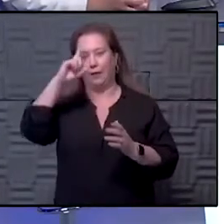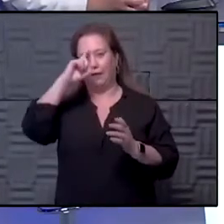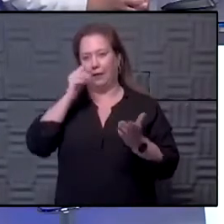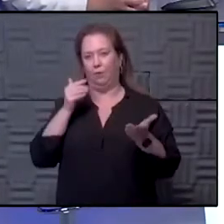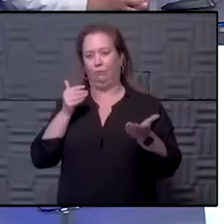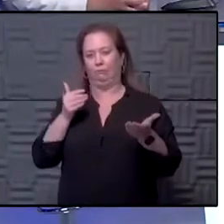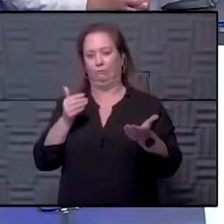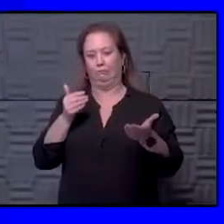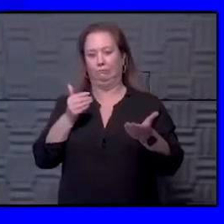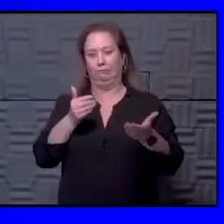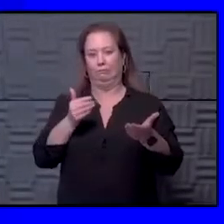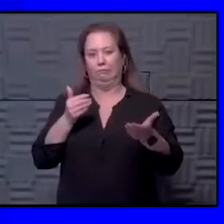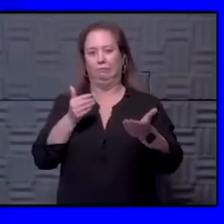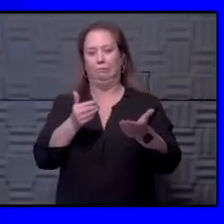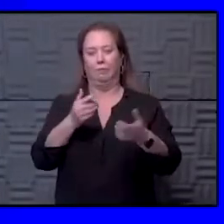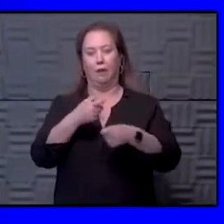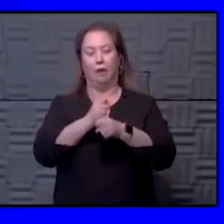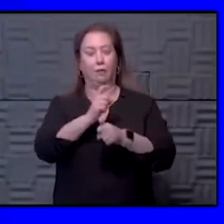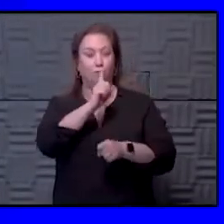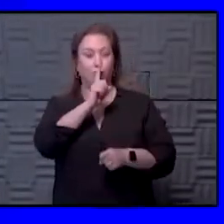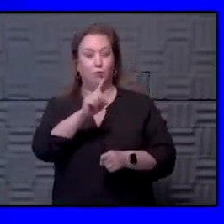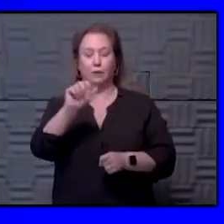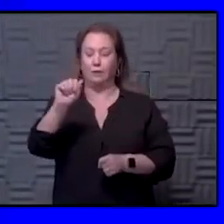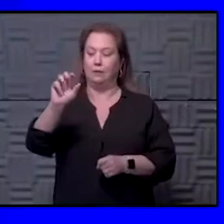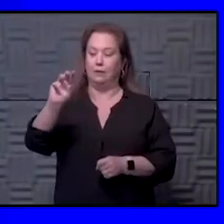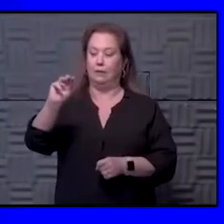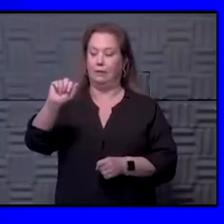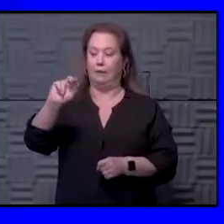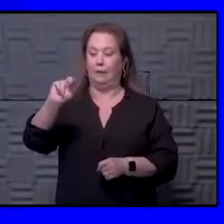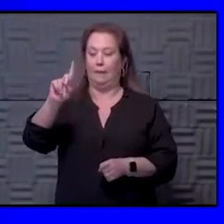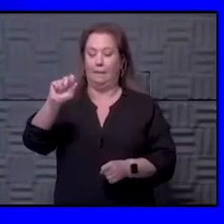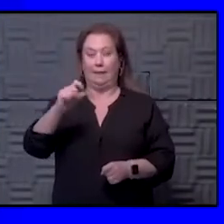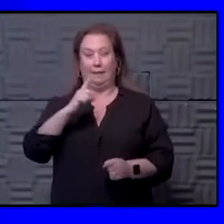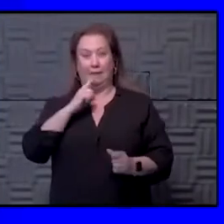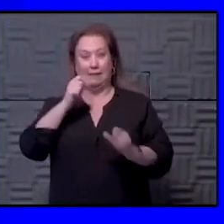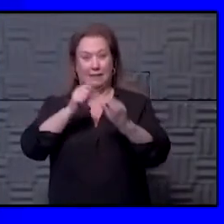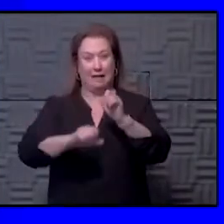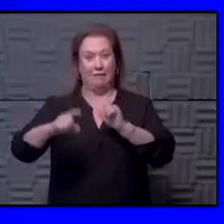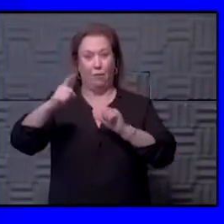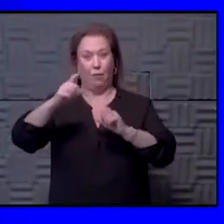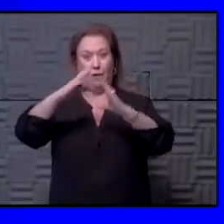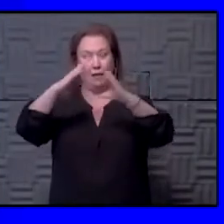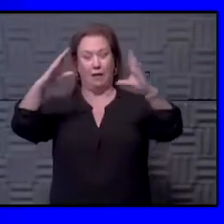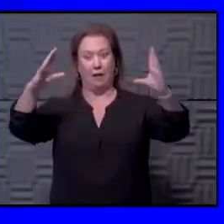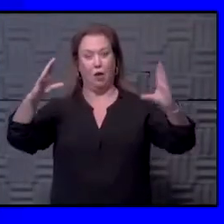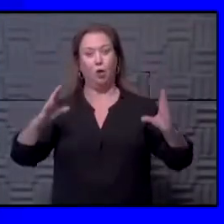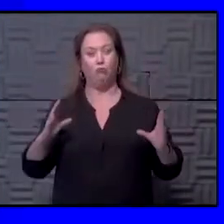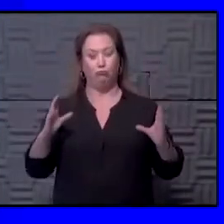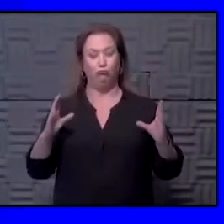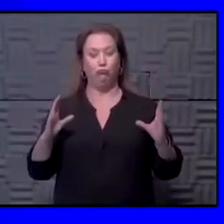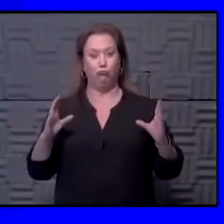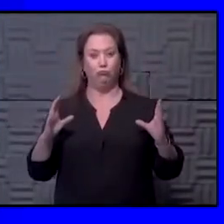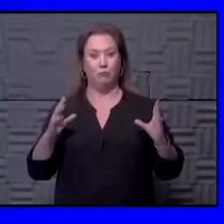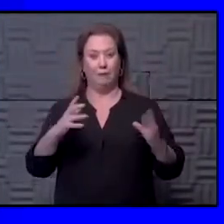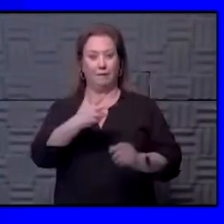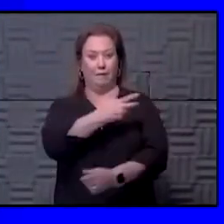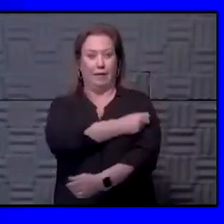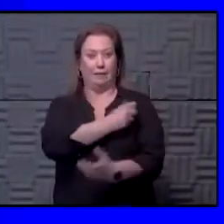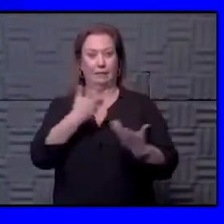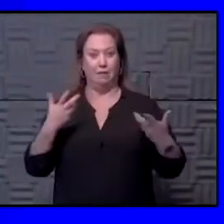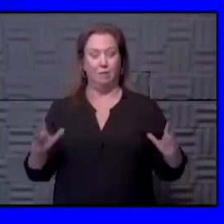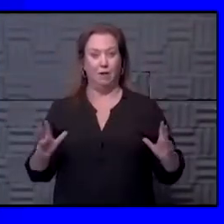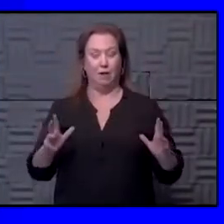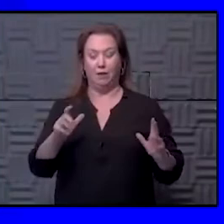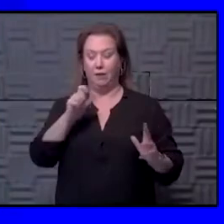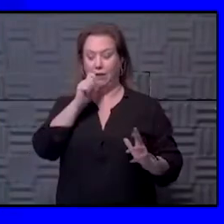getting there. But you have to make sure, just as Amanda said, you know, is everybody in that household that you're meeting with vaccinated? So